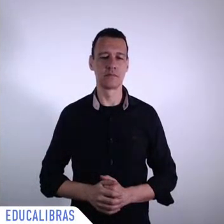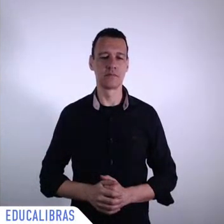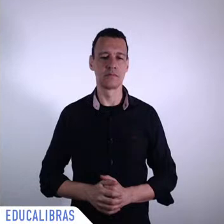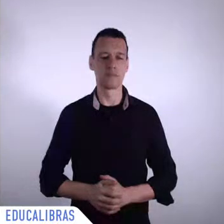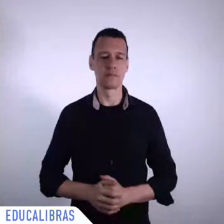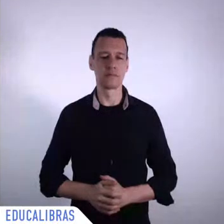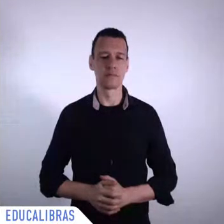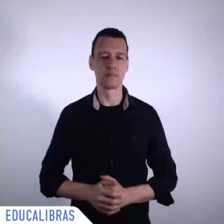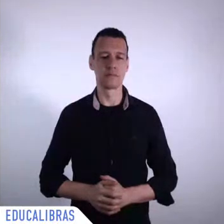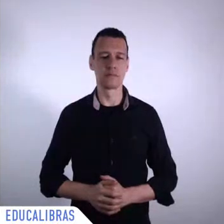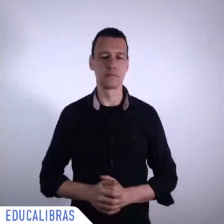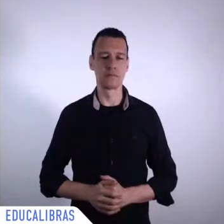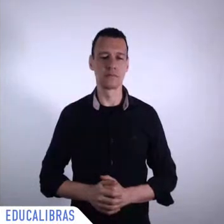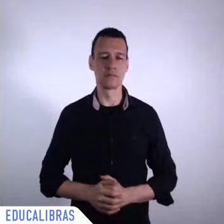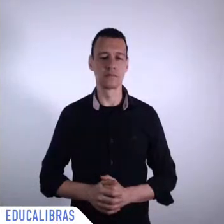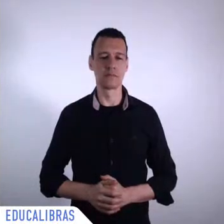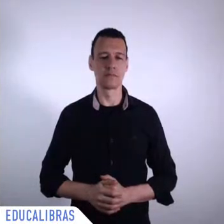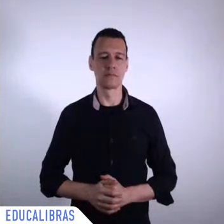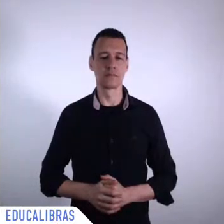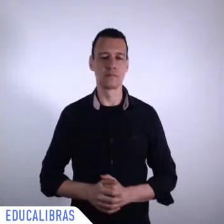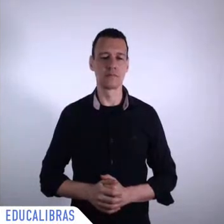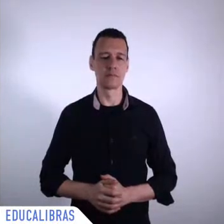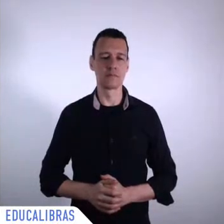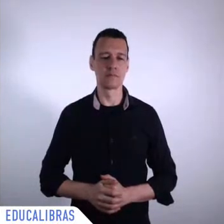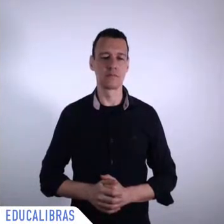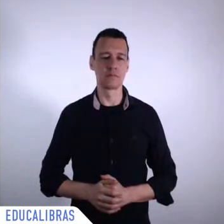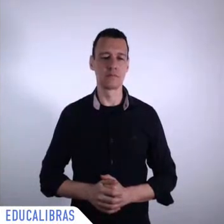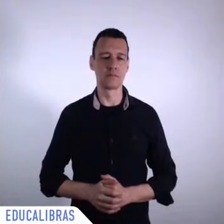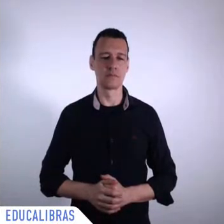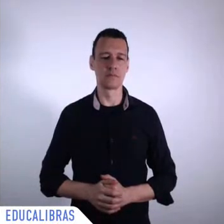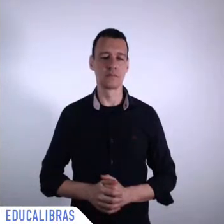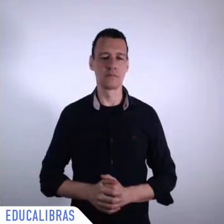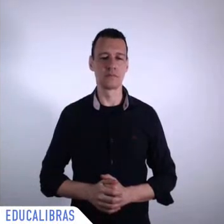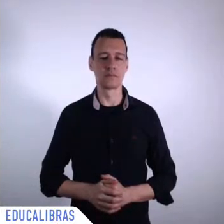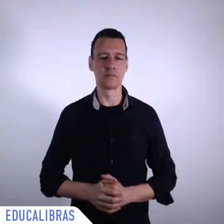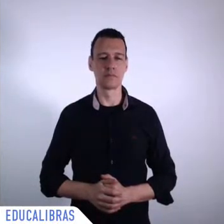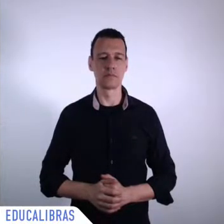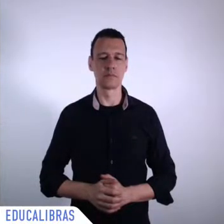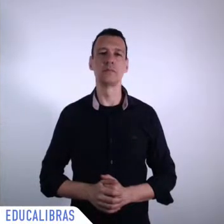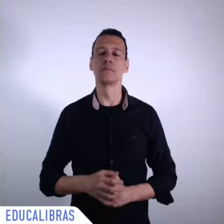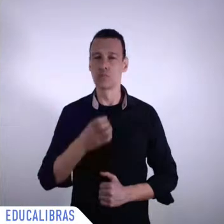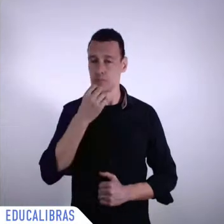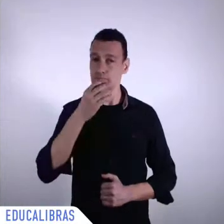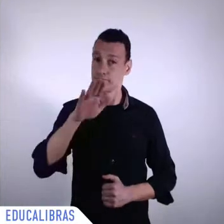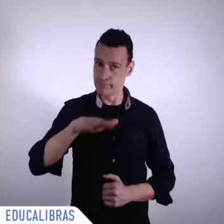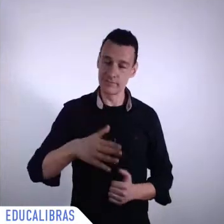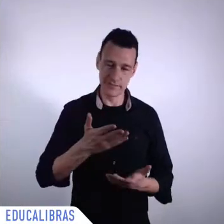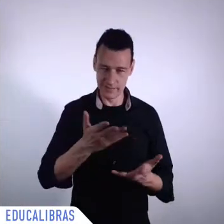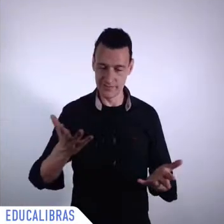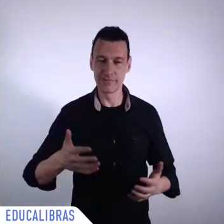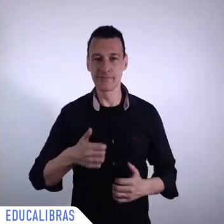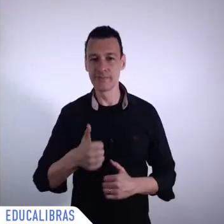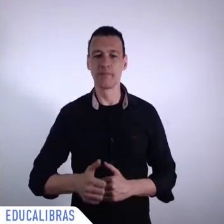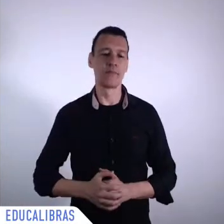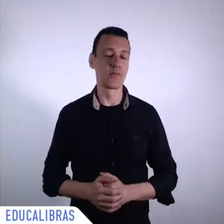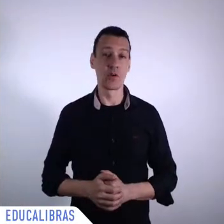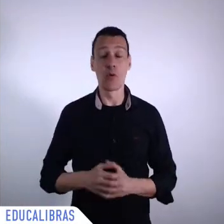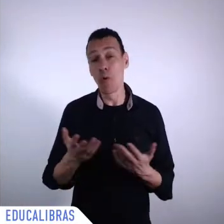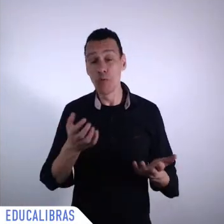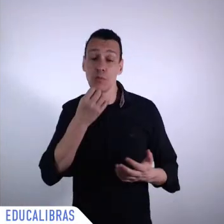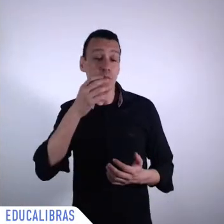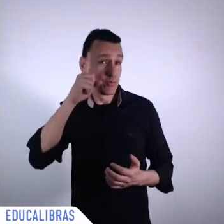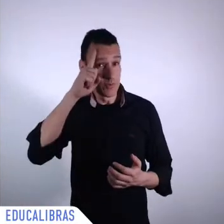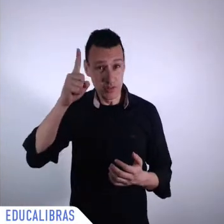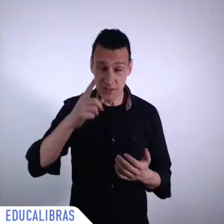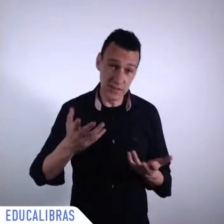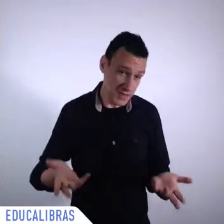Good afternoon, or good morning, for those of you who are in Europe. We